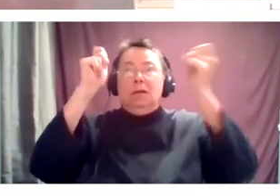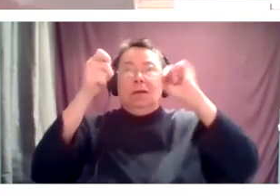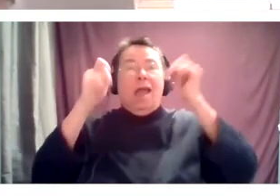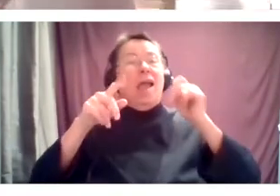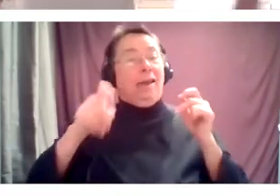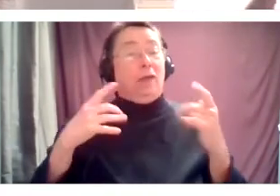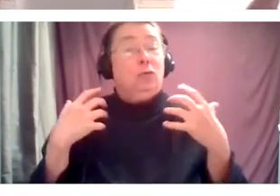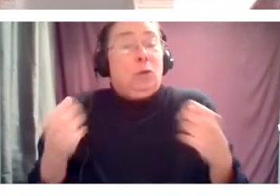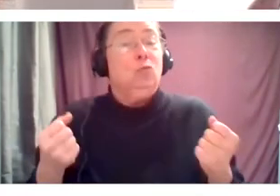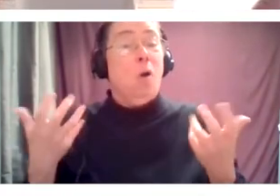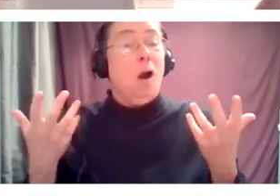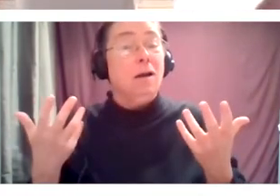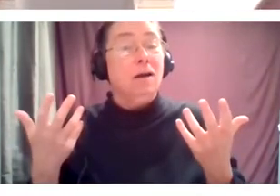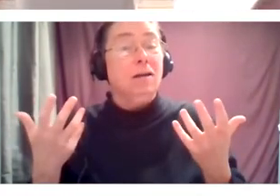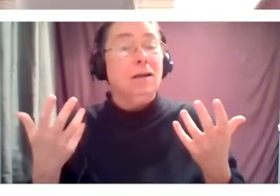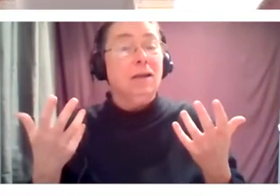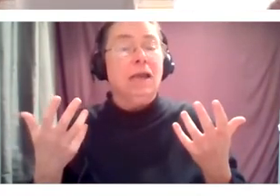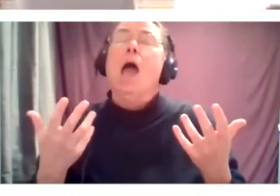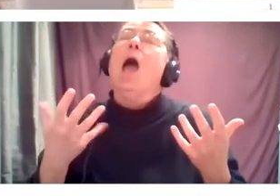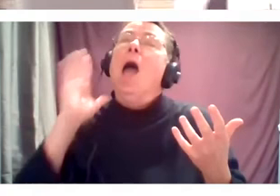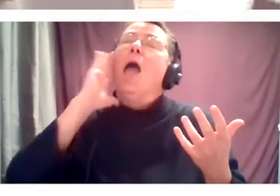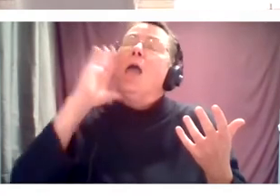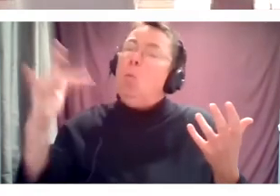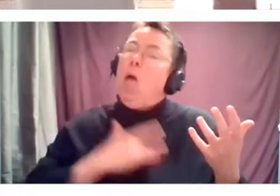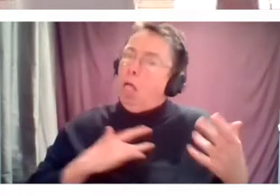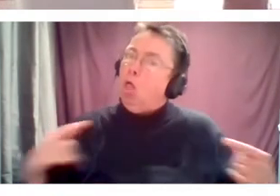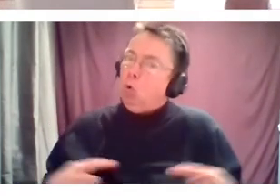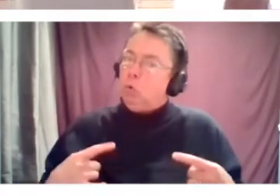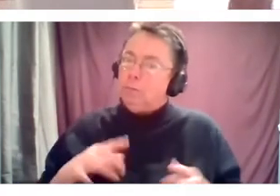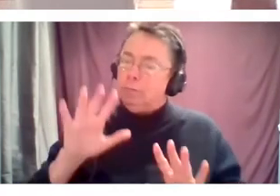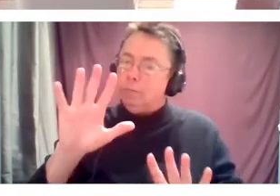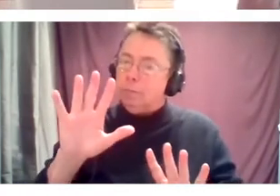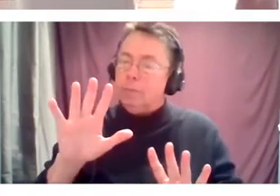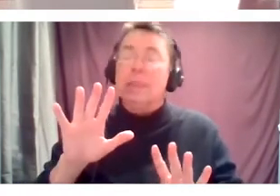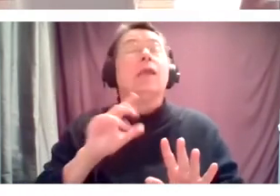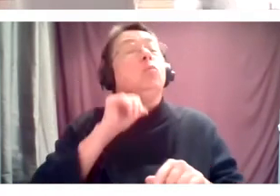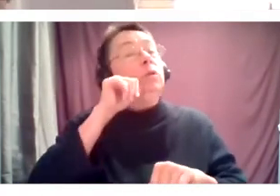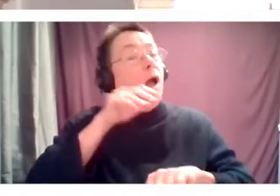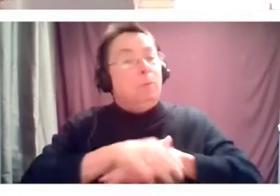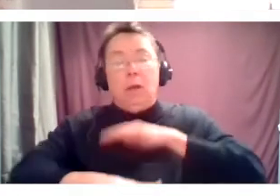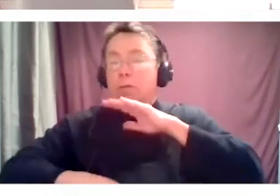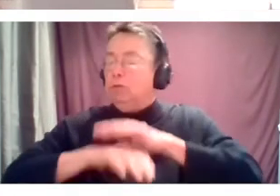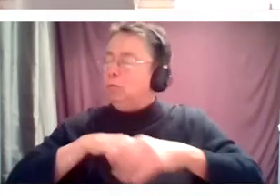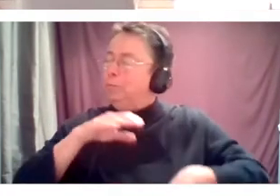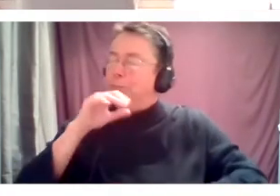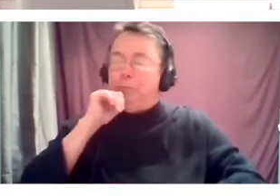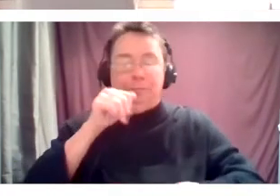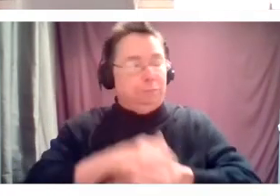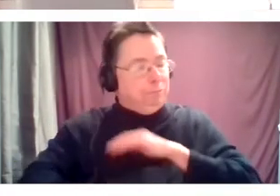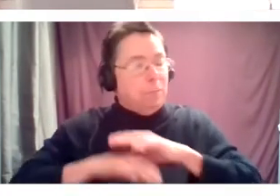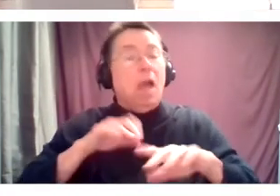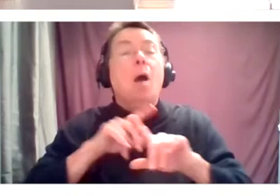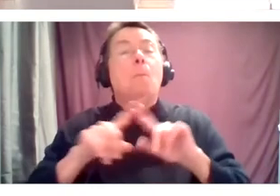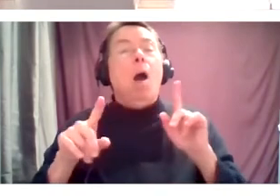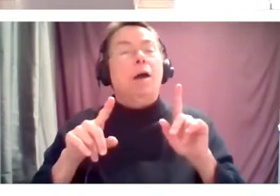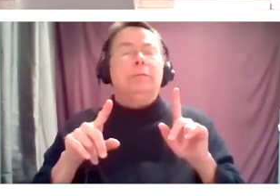it's going to be painful, right? It's going to be uncomfortable, um, but we, we should be used to that by now.